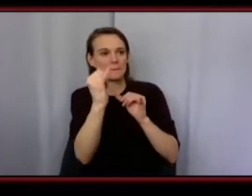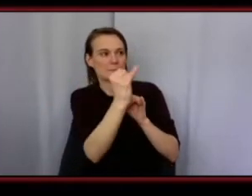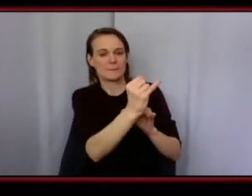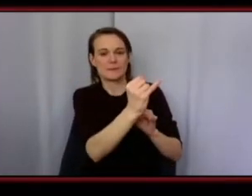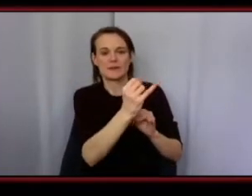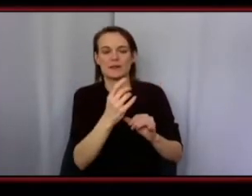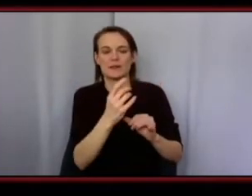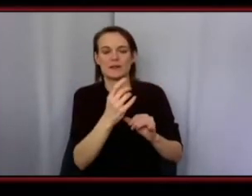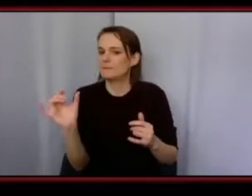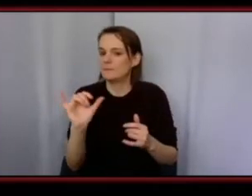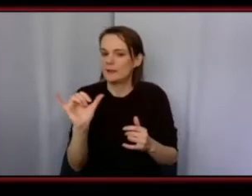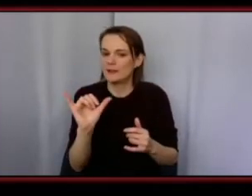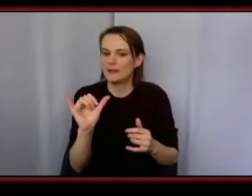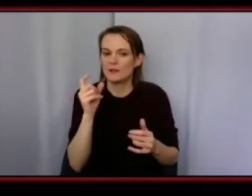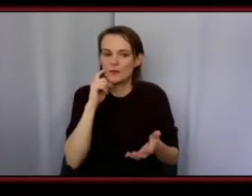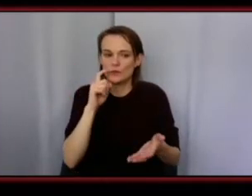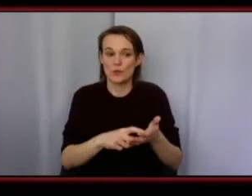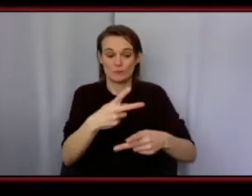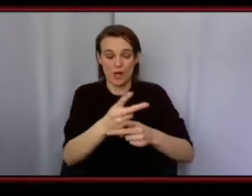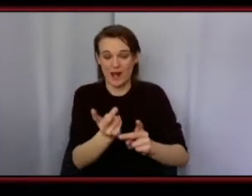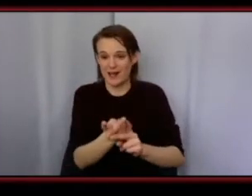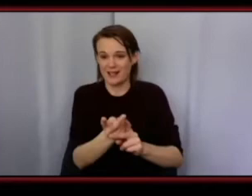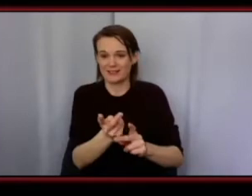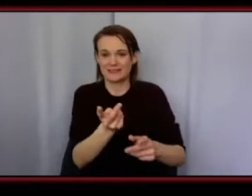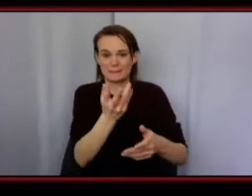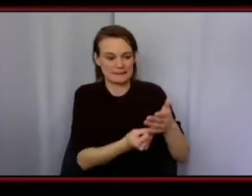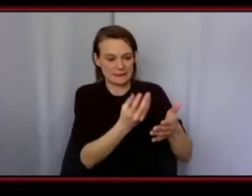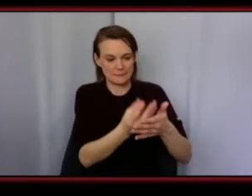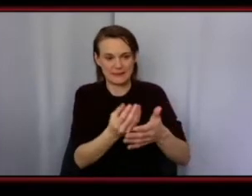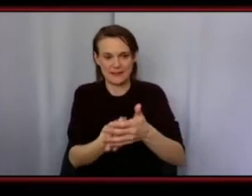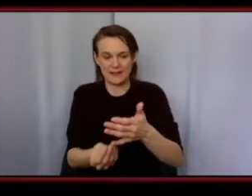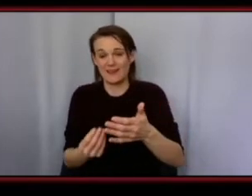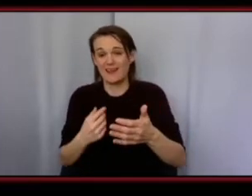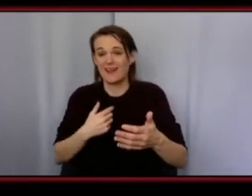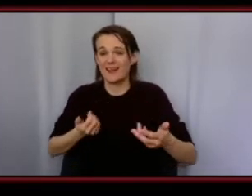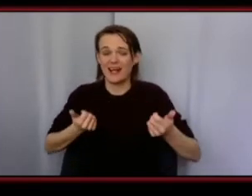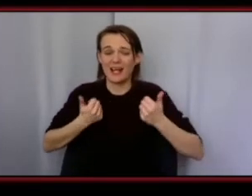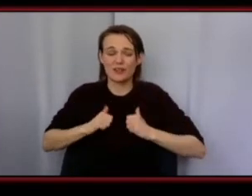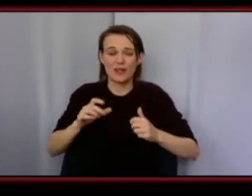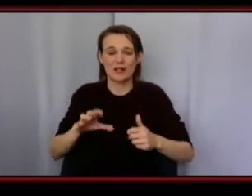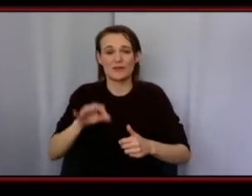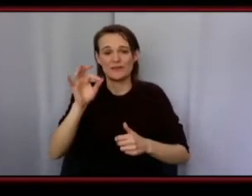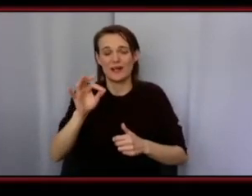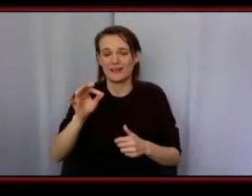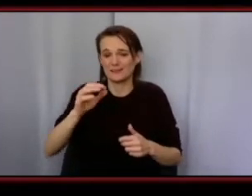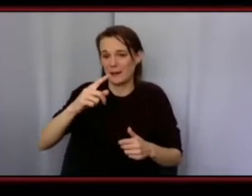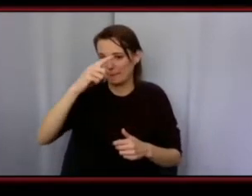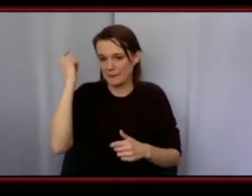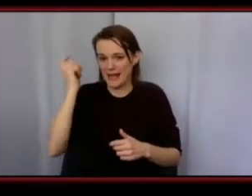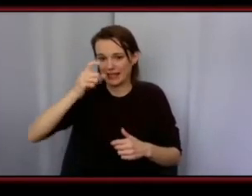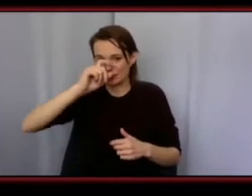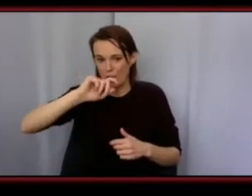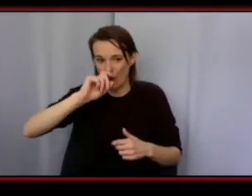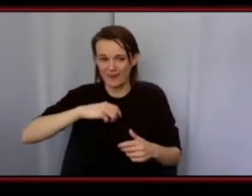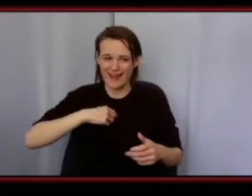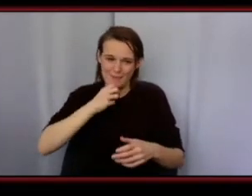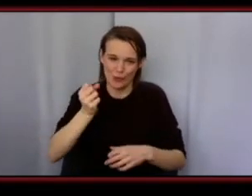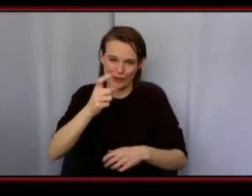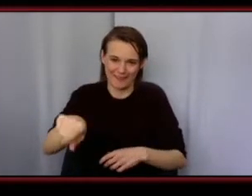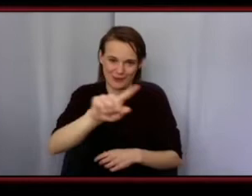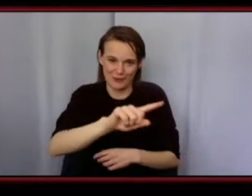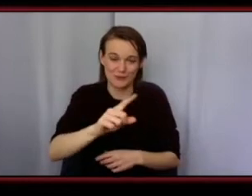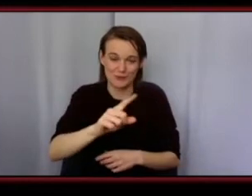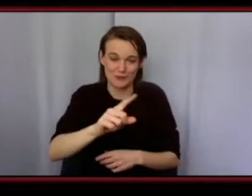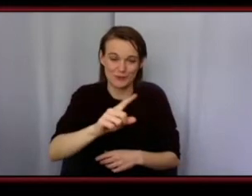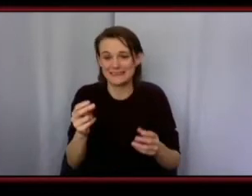look like me i remember making my mom go to every store trying to find me a black barbie doll or black doll and i'm older than some of you folks so you see